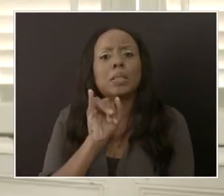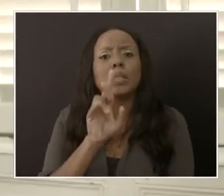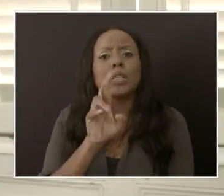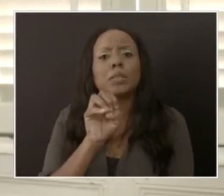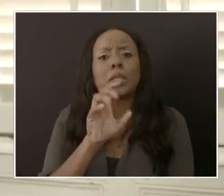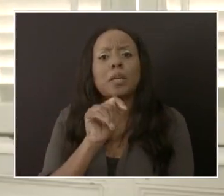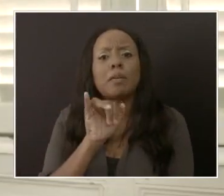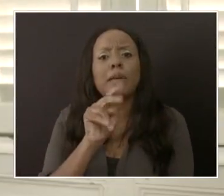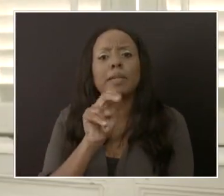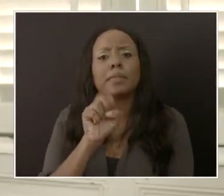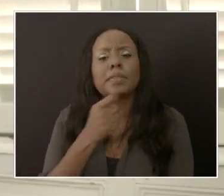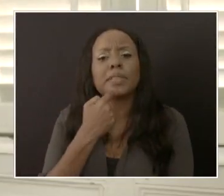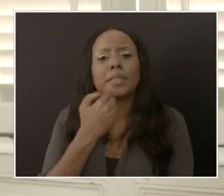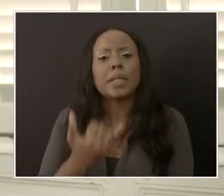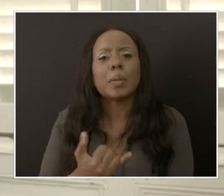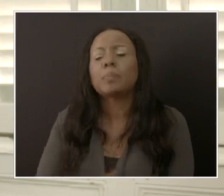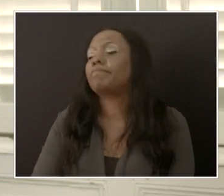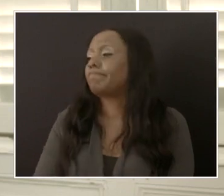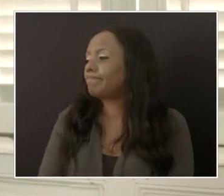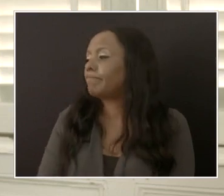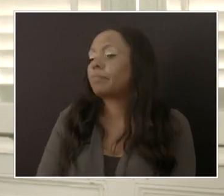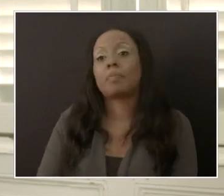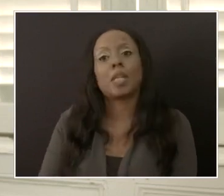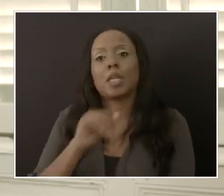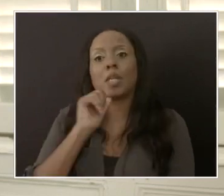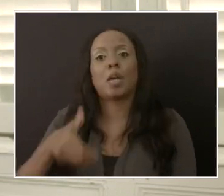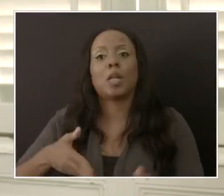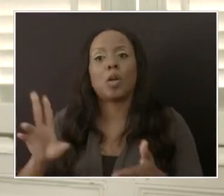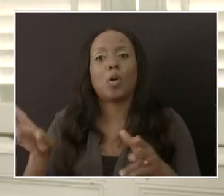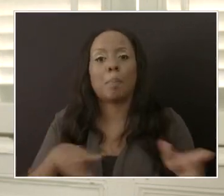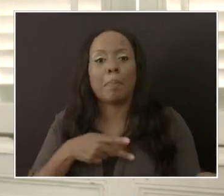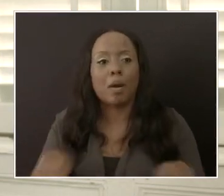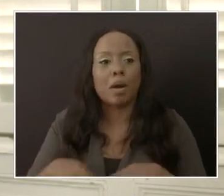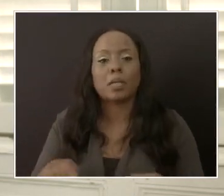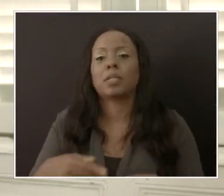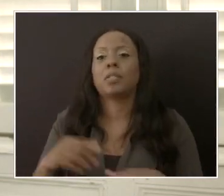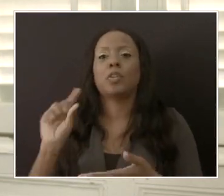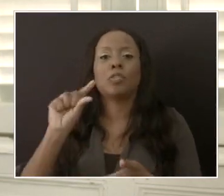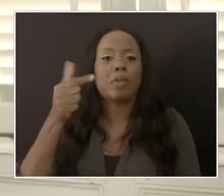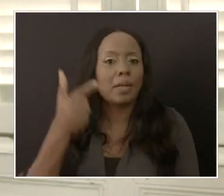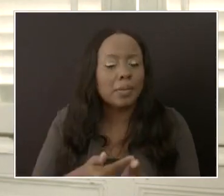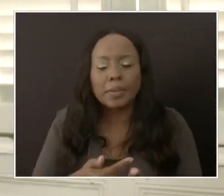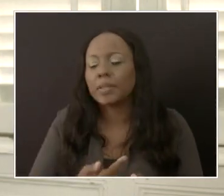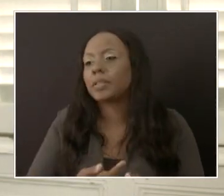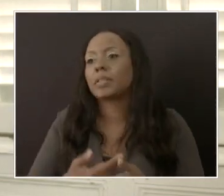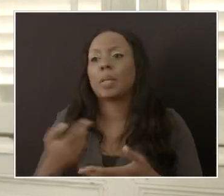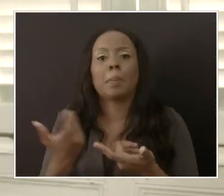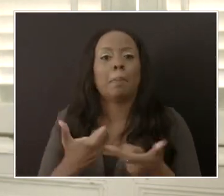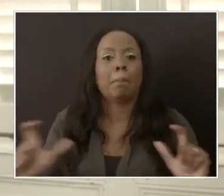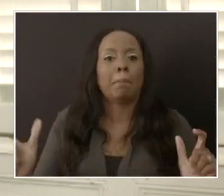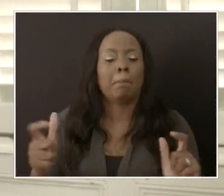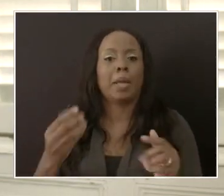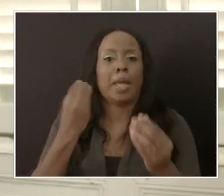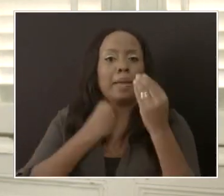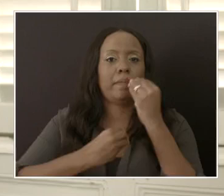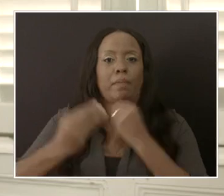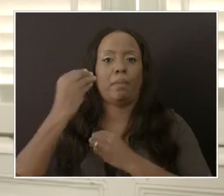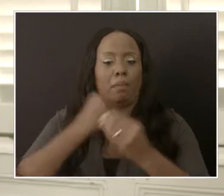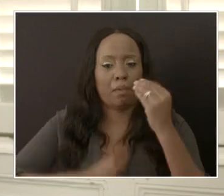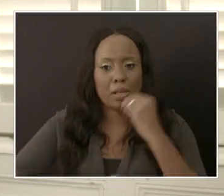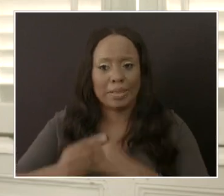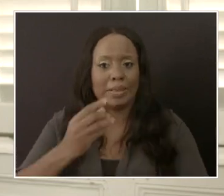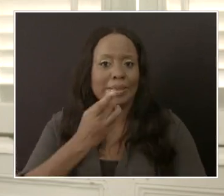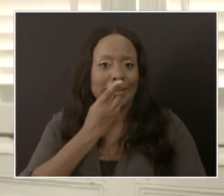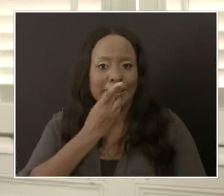do not allow for parties, graduation, banquets, balls, those sort of things. And it does allow